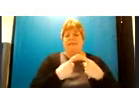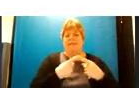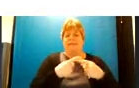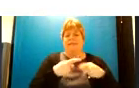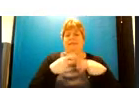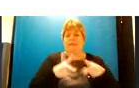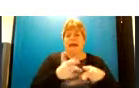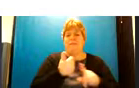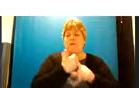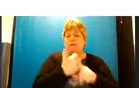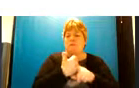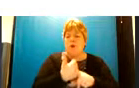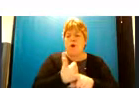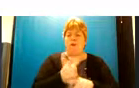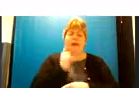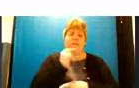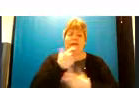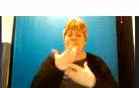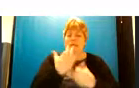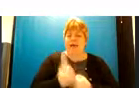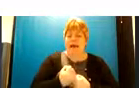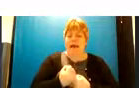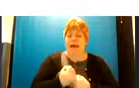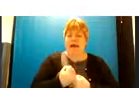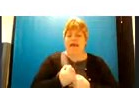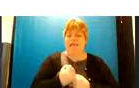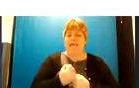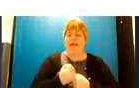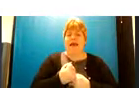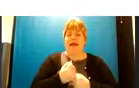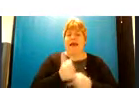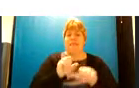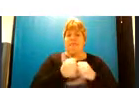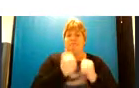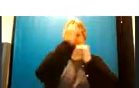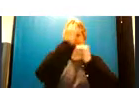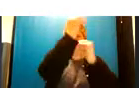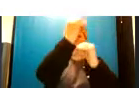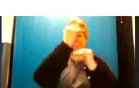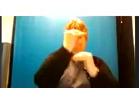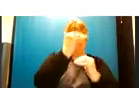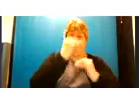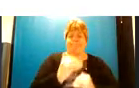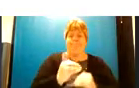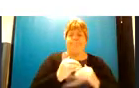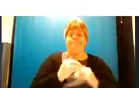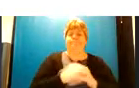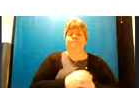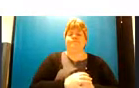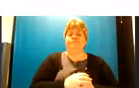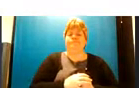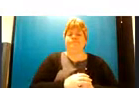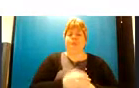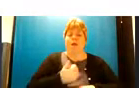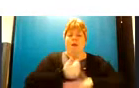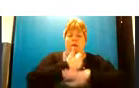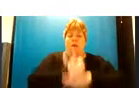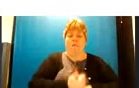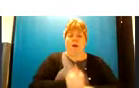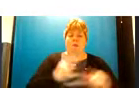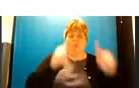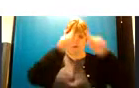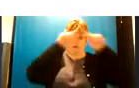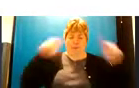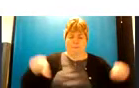that people that people get um and chunks it up into three different tiers um from the bottom of the pyramid